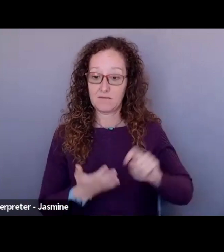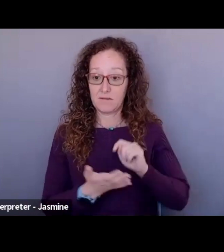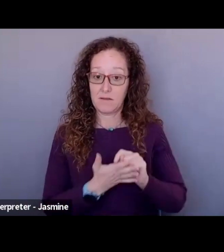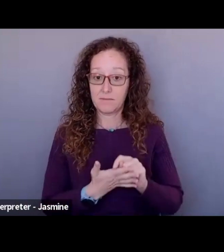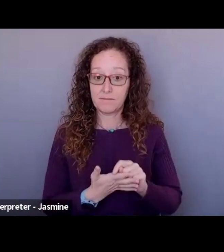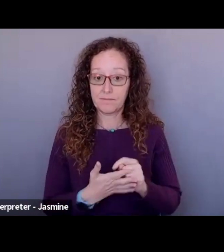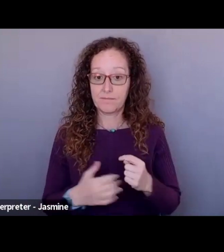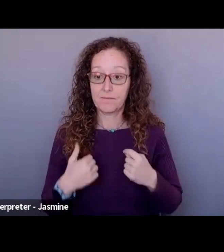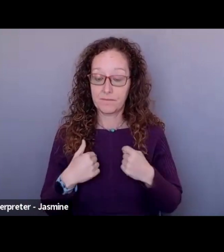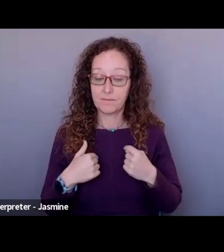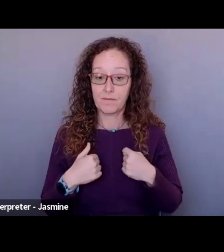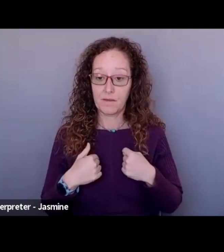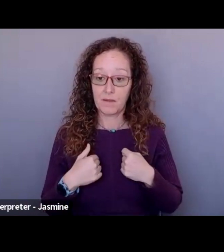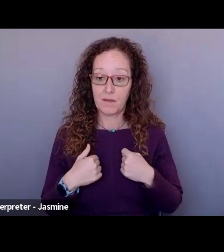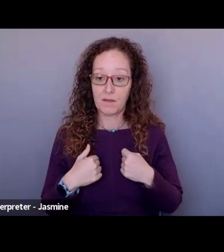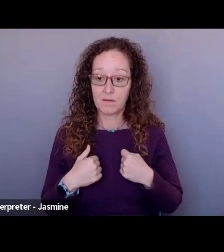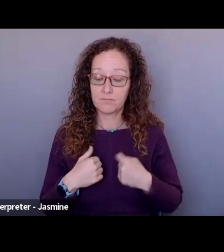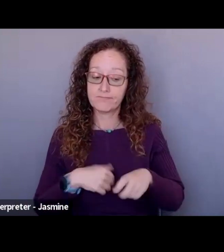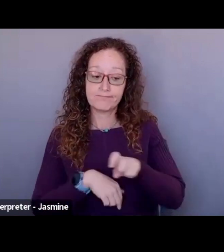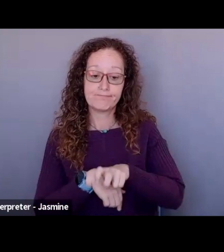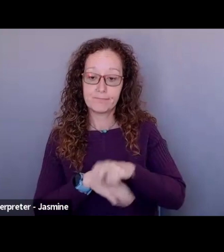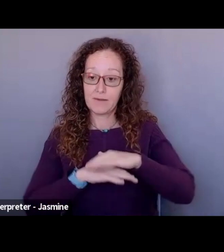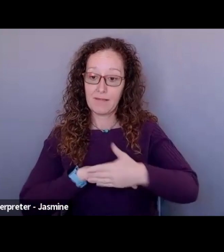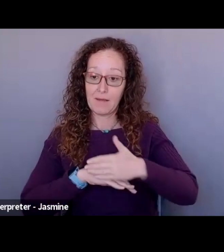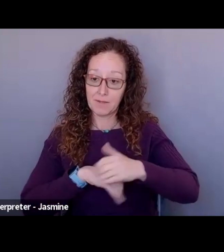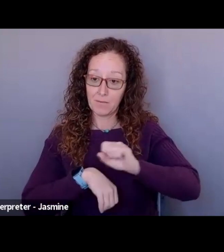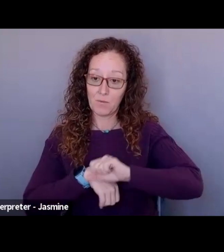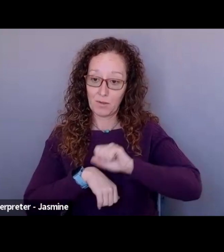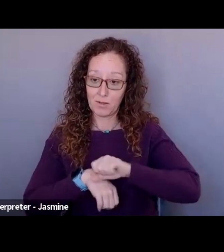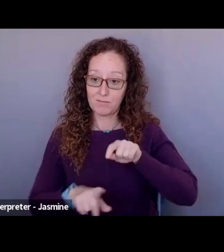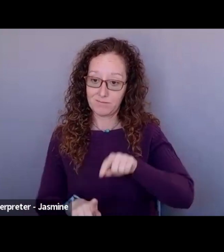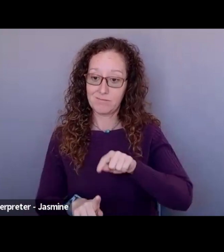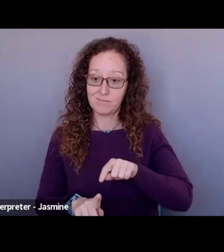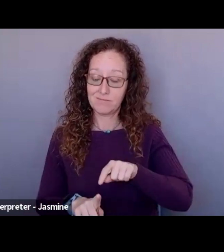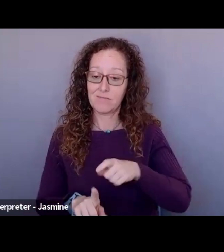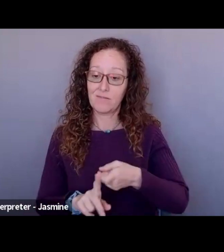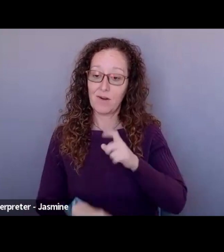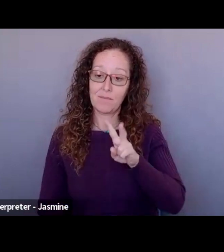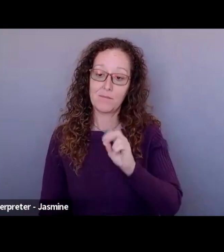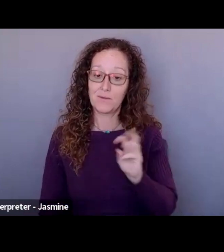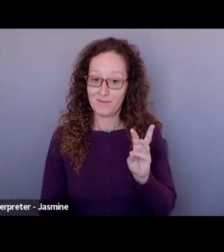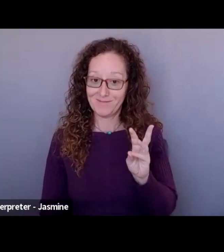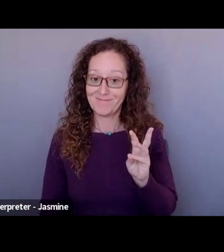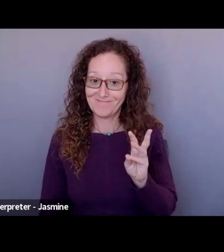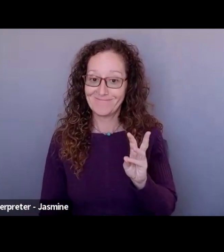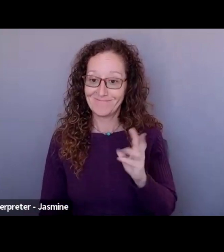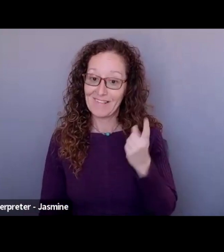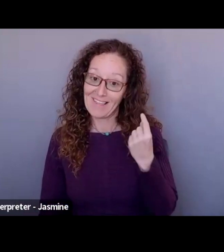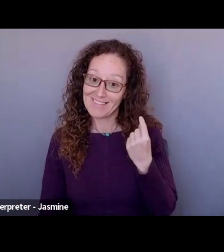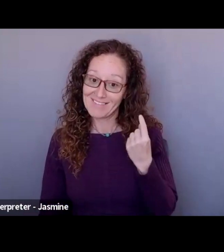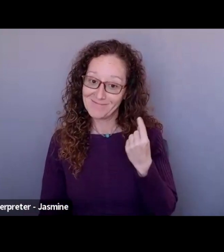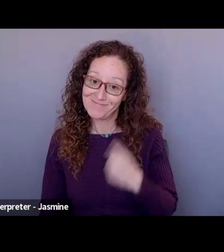laptop from work that was from 2006. This is last year.